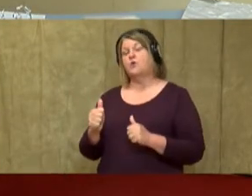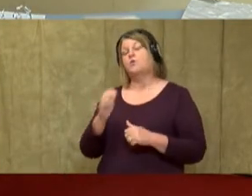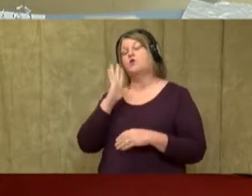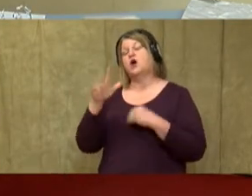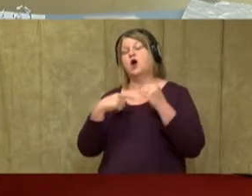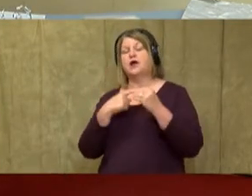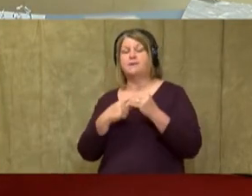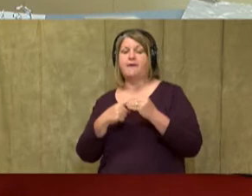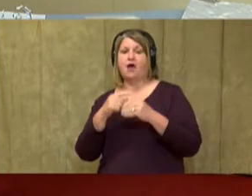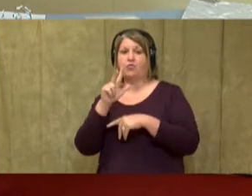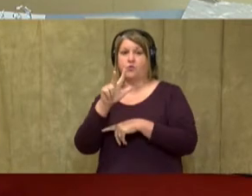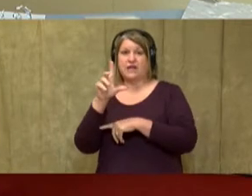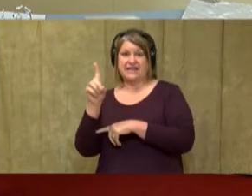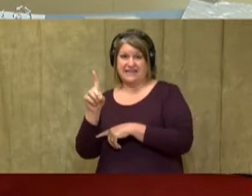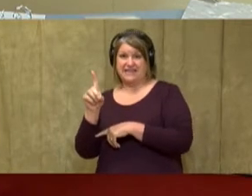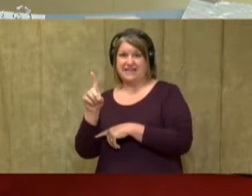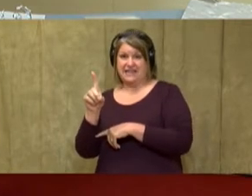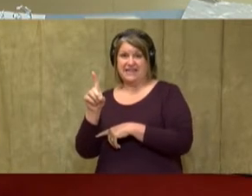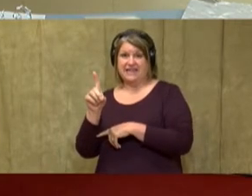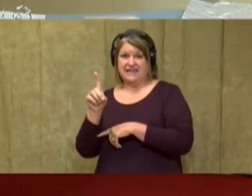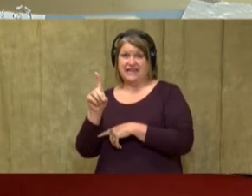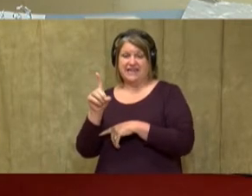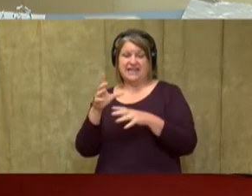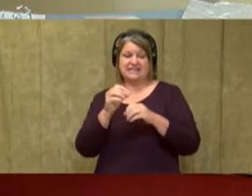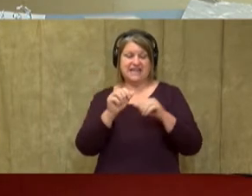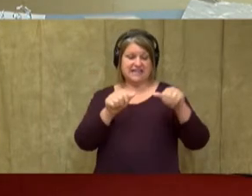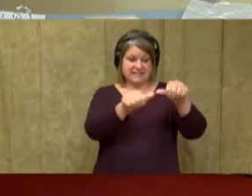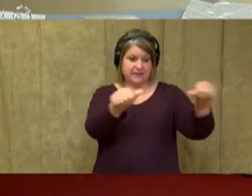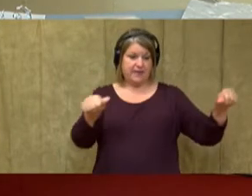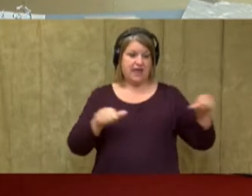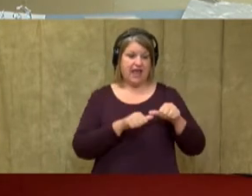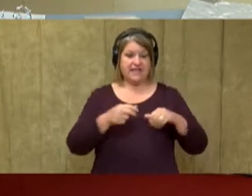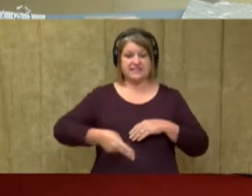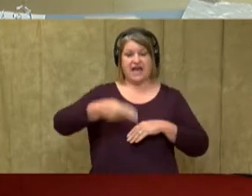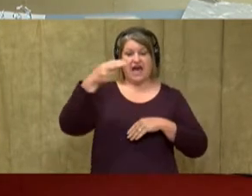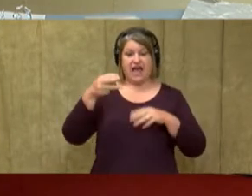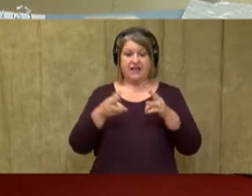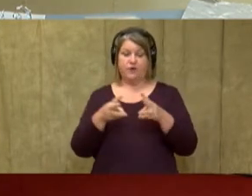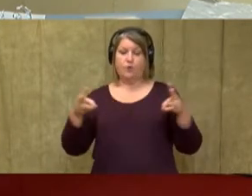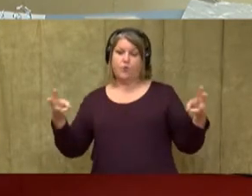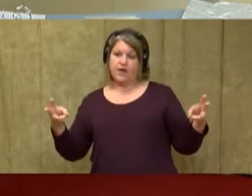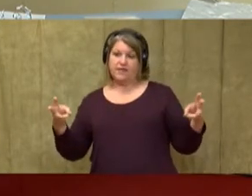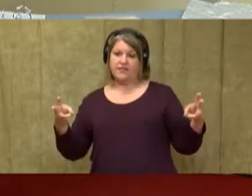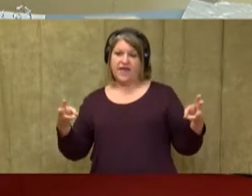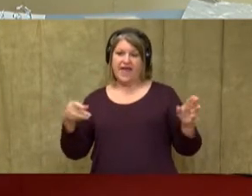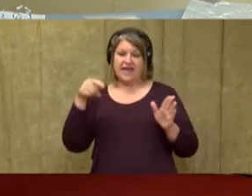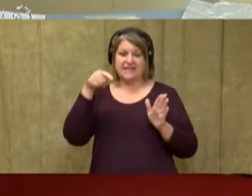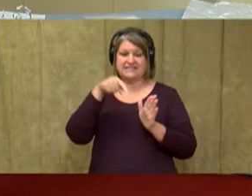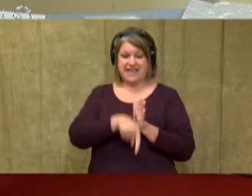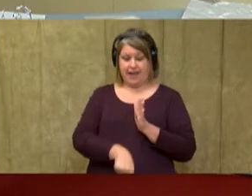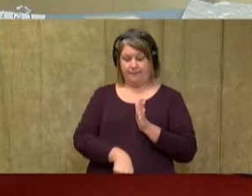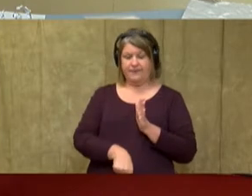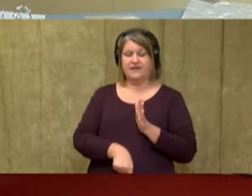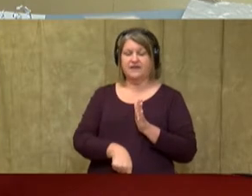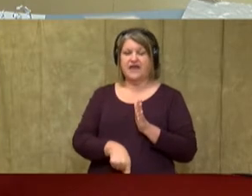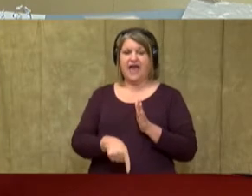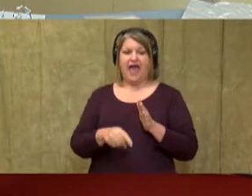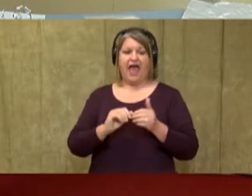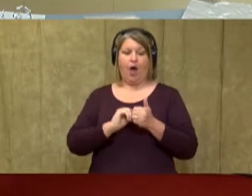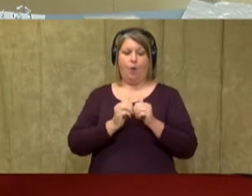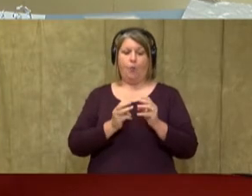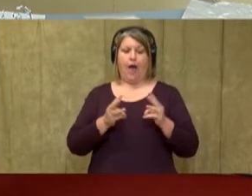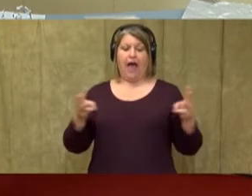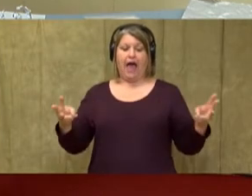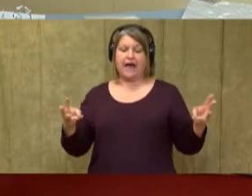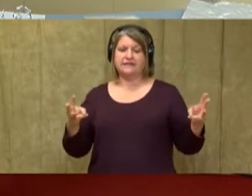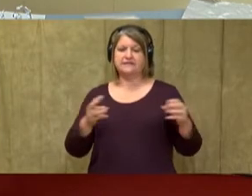dimensional. It takes up space. It has a height, it has a width, and then it has a depth, how deep it goes, how wide it is.